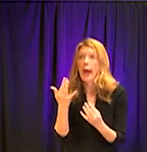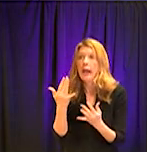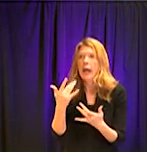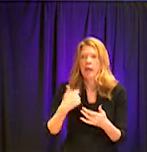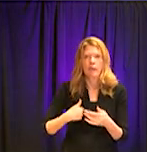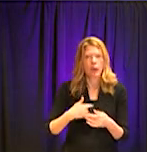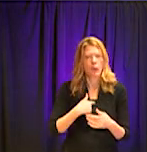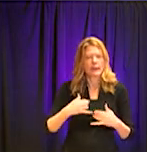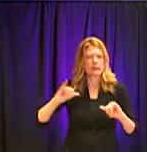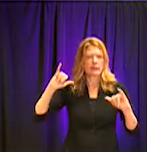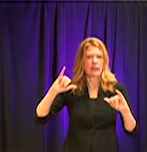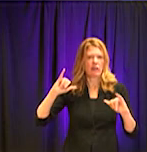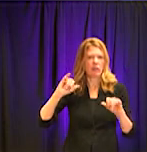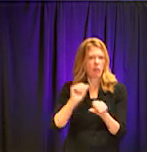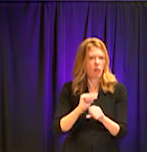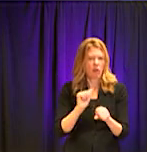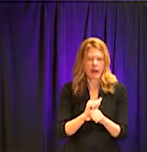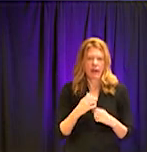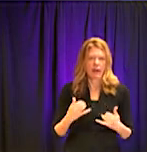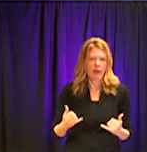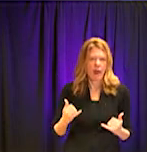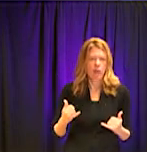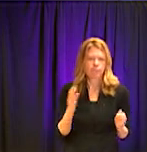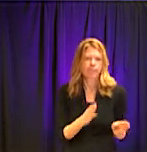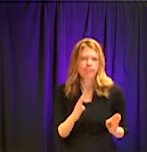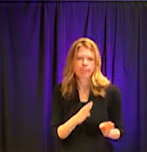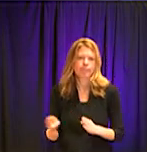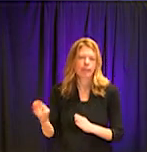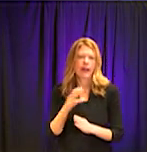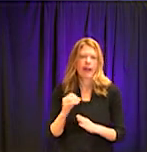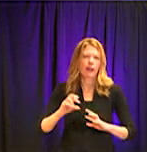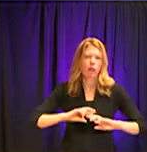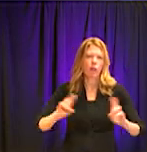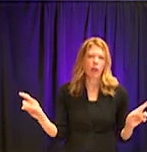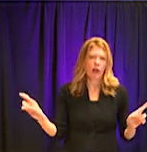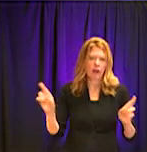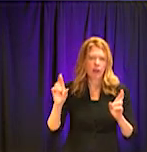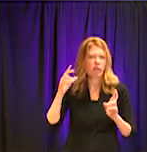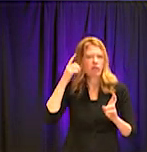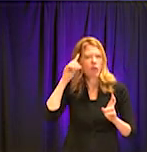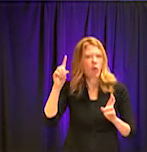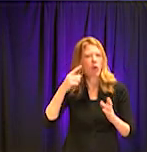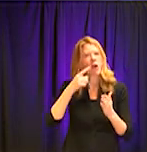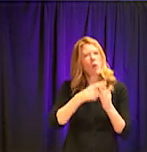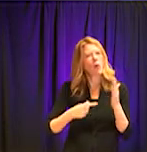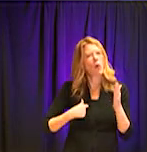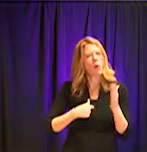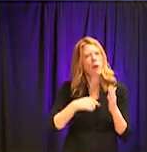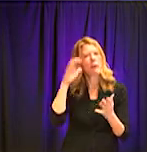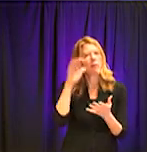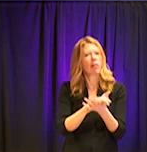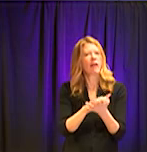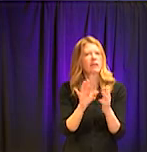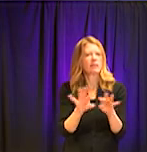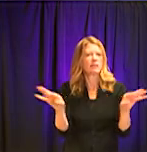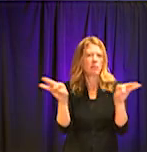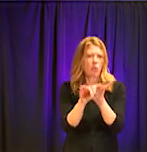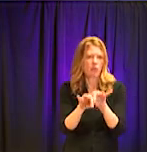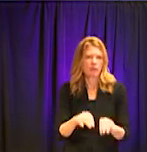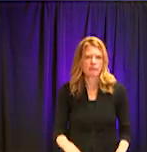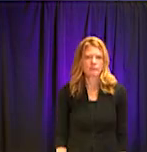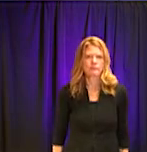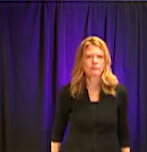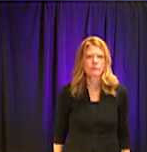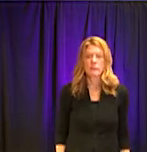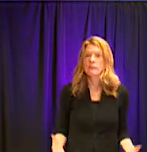steadily now in preparation to really put, uh, the finished touches on what we believe, what we're going to hear. All right. Thank you very much. We are